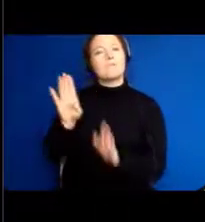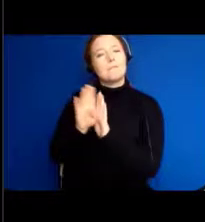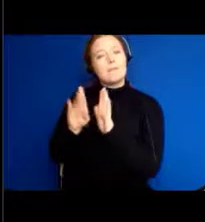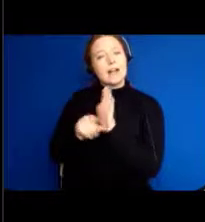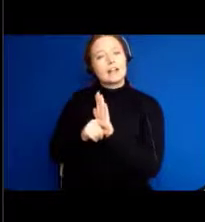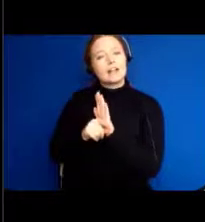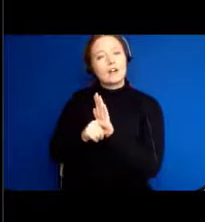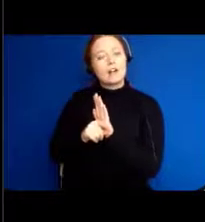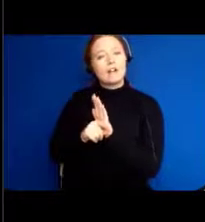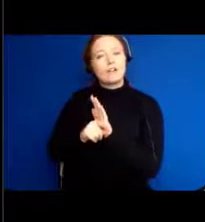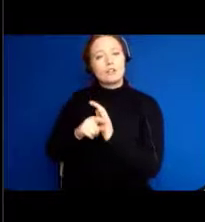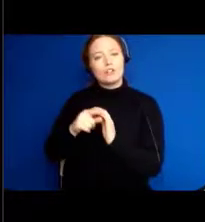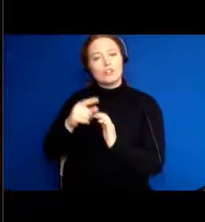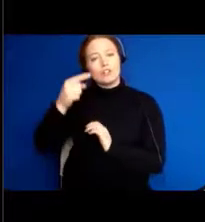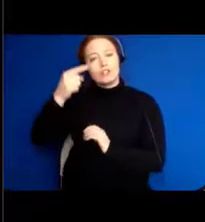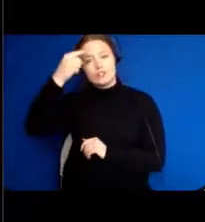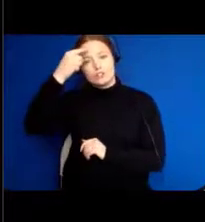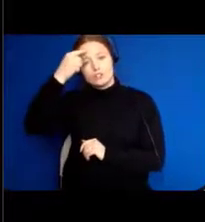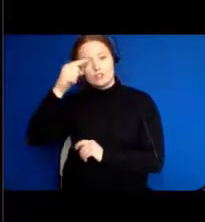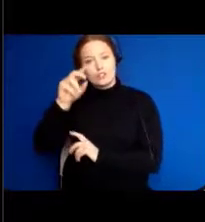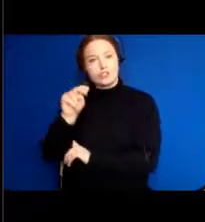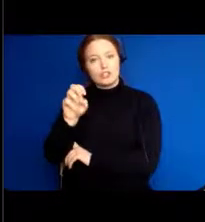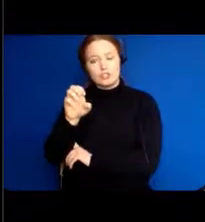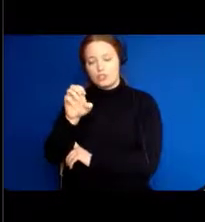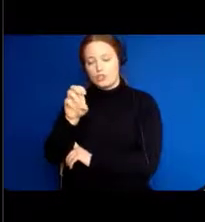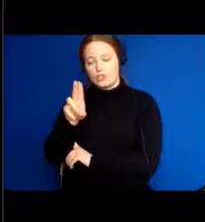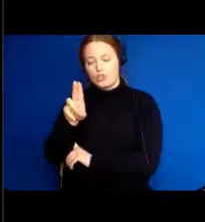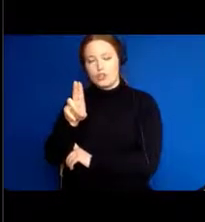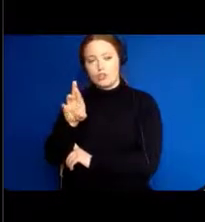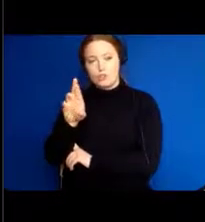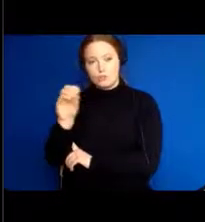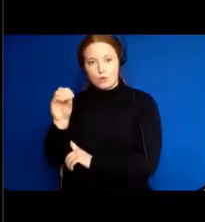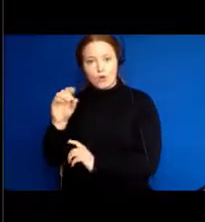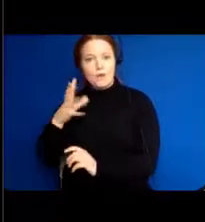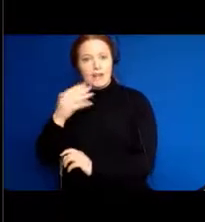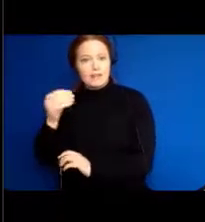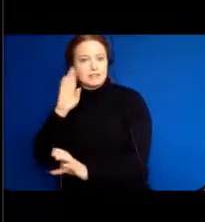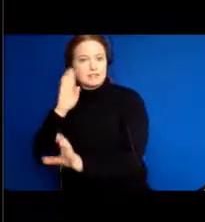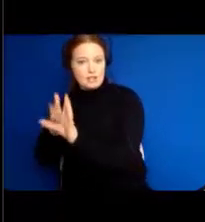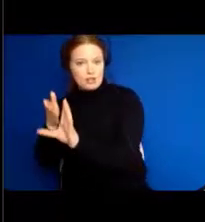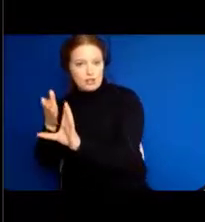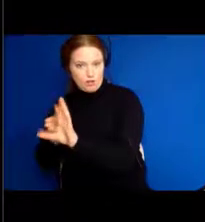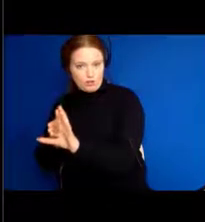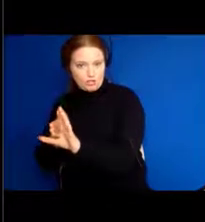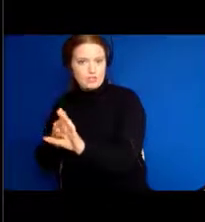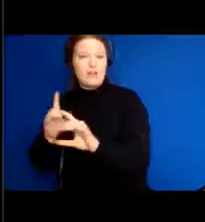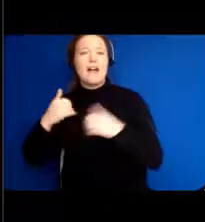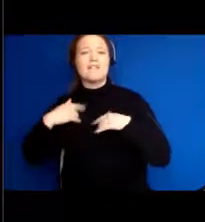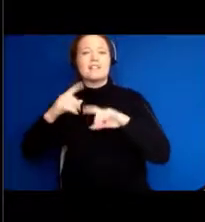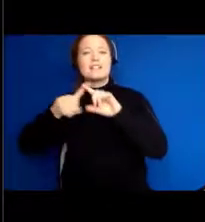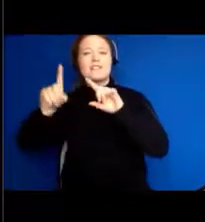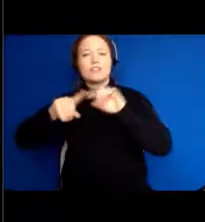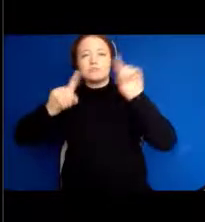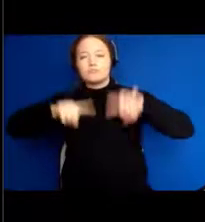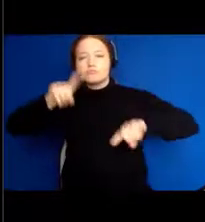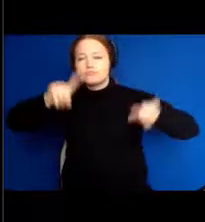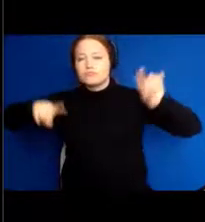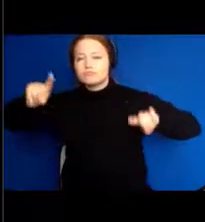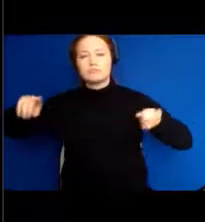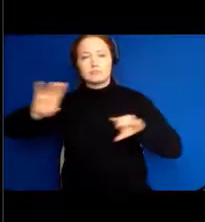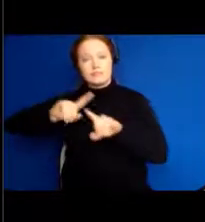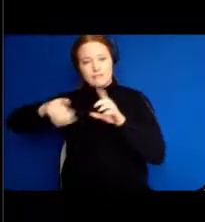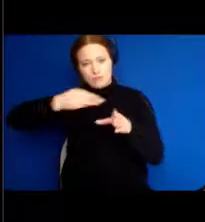is a neuropsychologist. Paul Mick is an otolaryngologist. Walter Wittich is in optometry. So it's a multi-professional team,